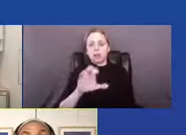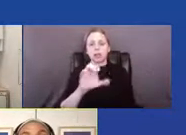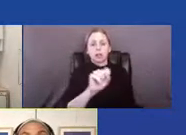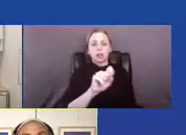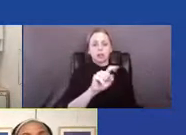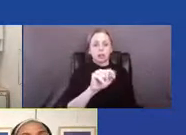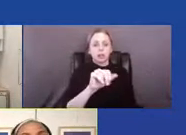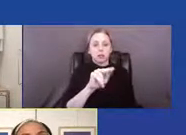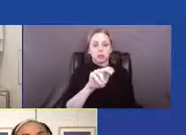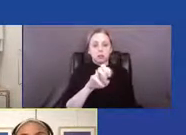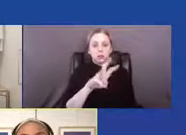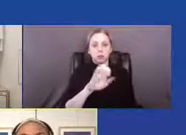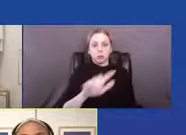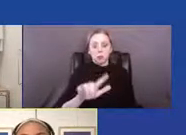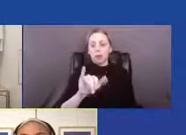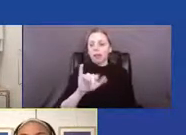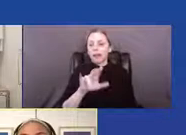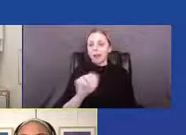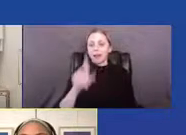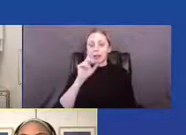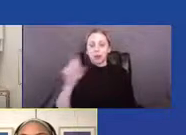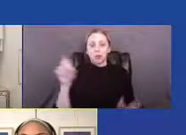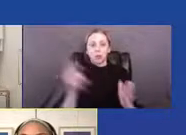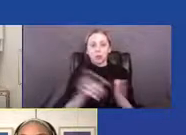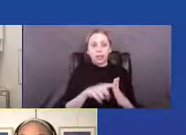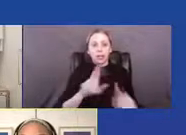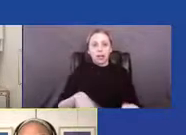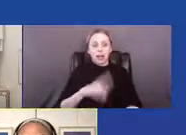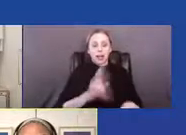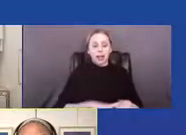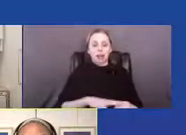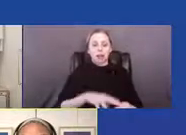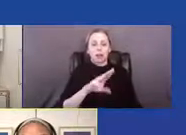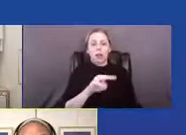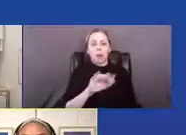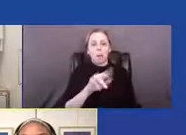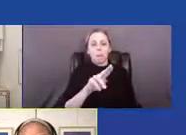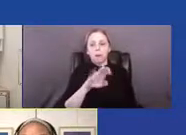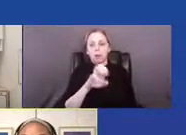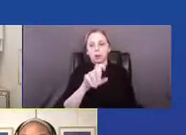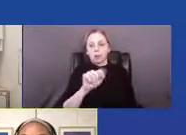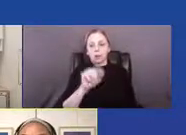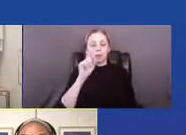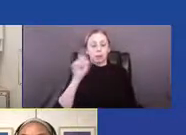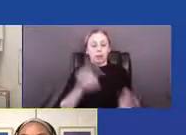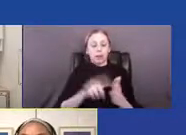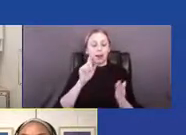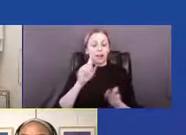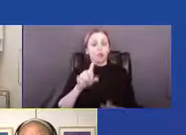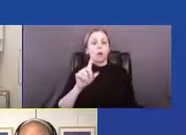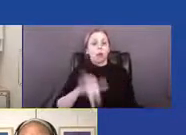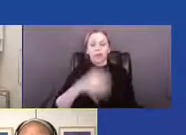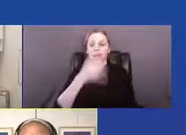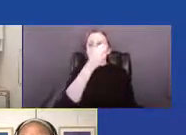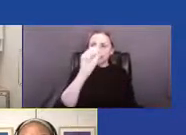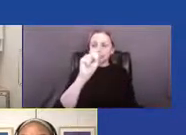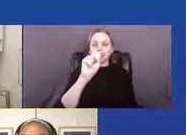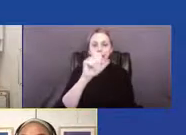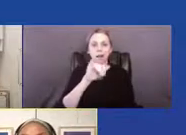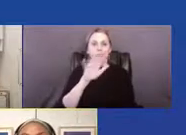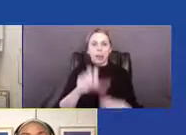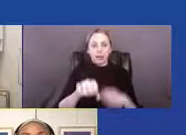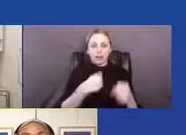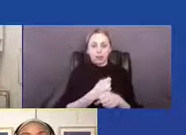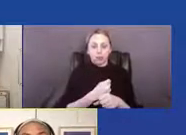declared a national monument in recognition of the June 1969 uprising there, anchors NYC at the heart of that movement,